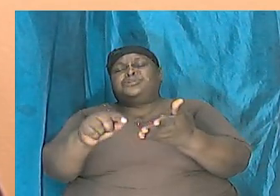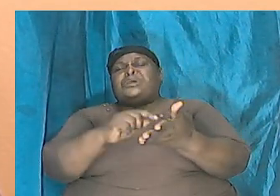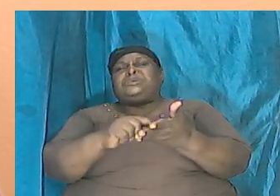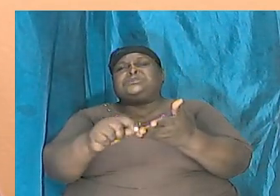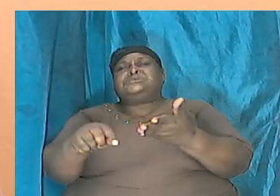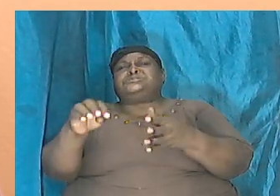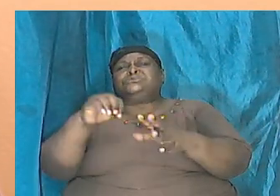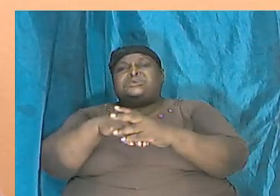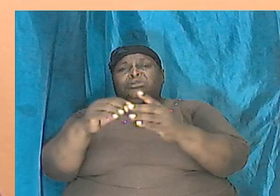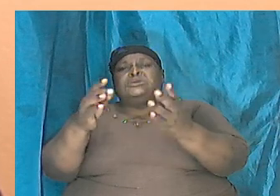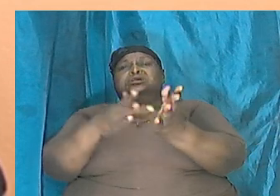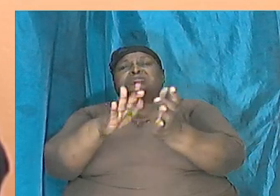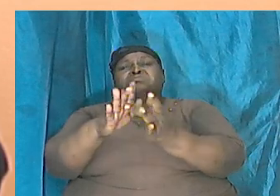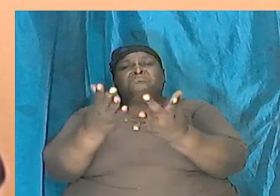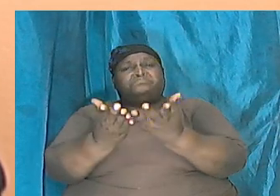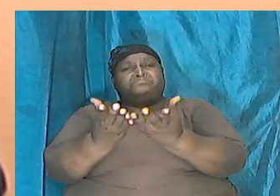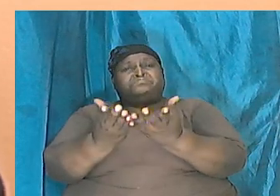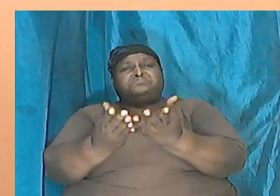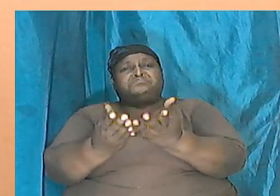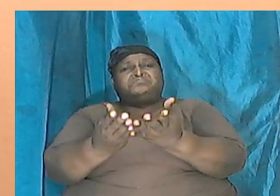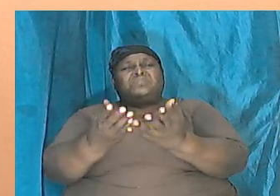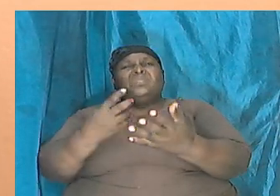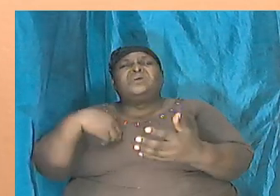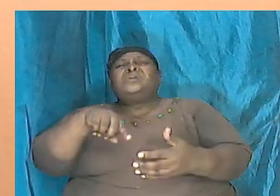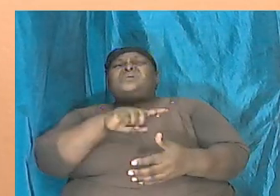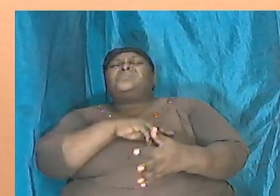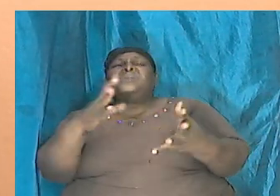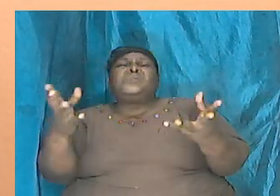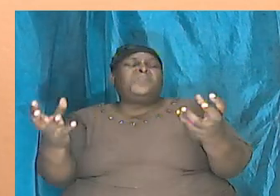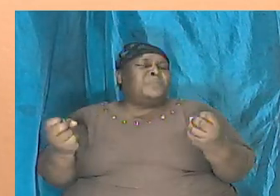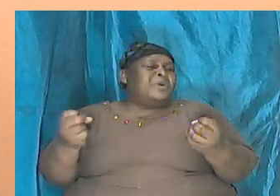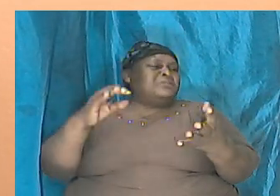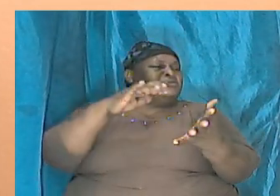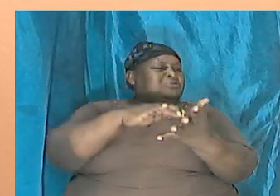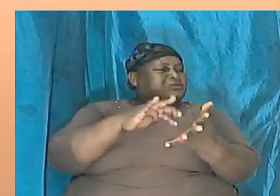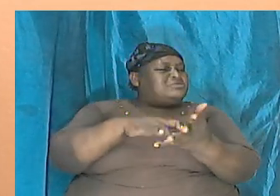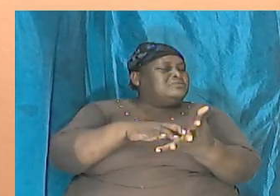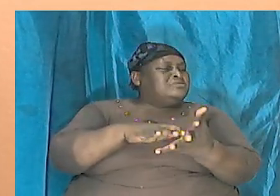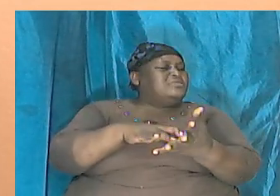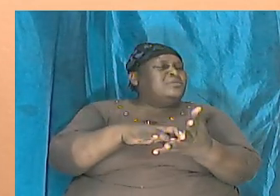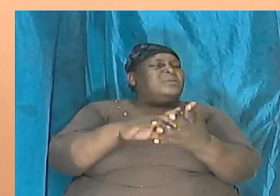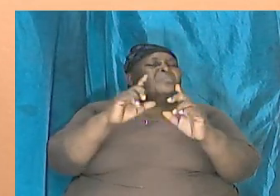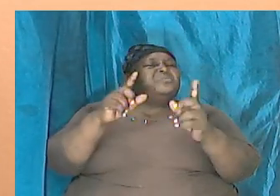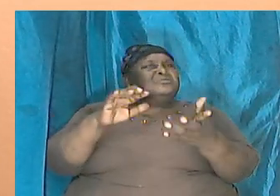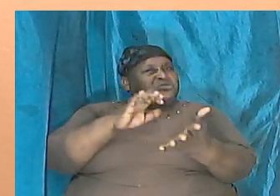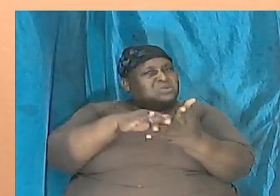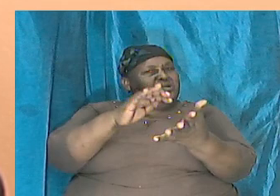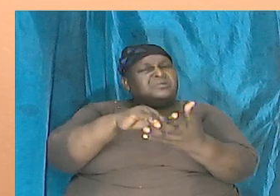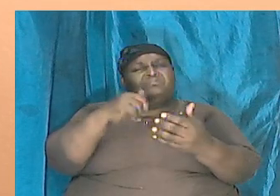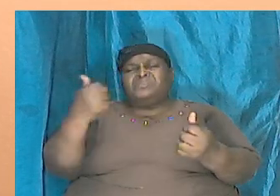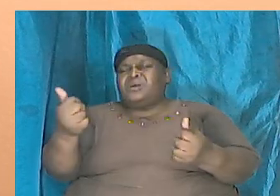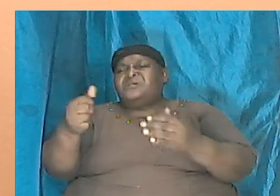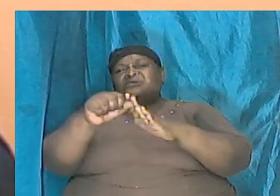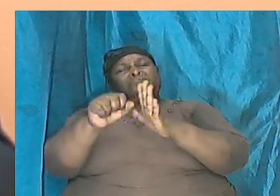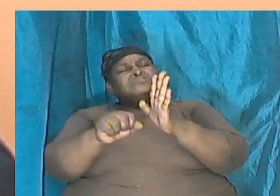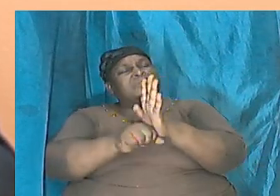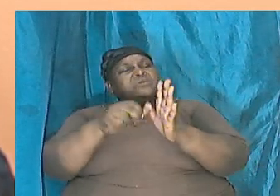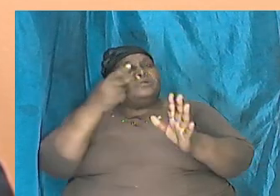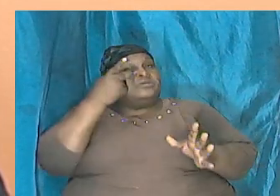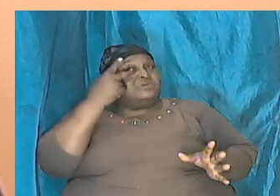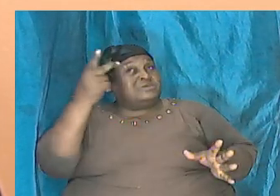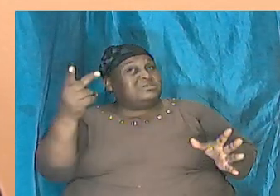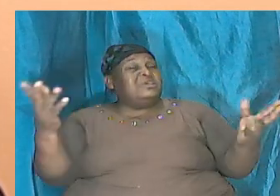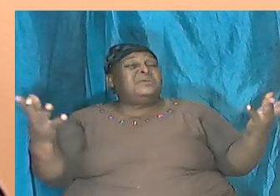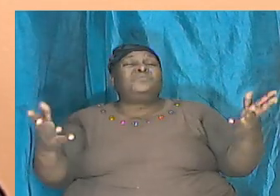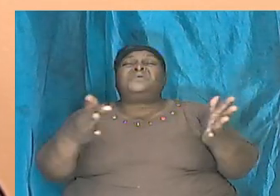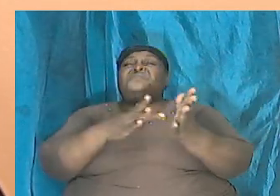want to go back and not only go to Genesis but go to other scriptures to see what the Bible